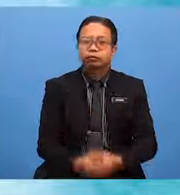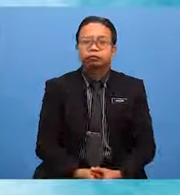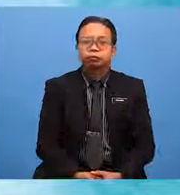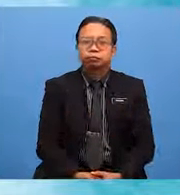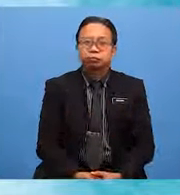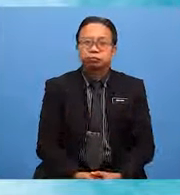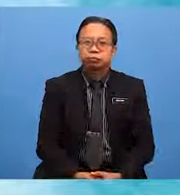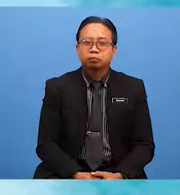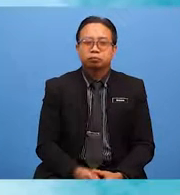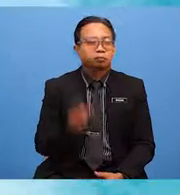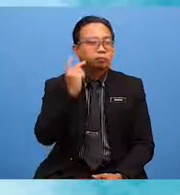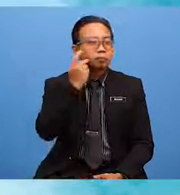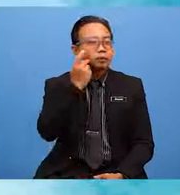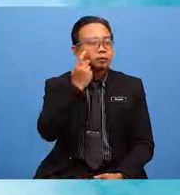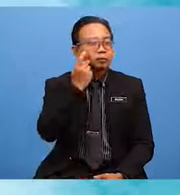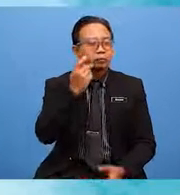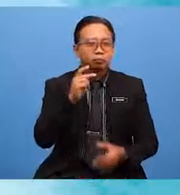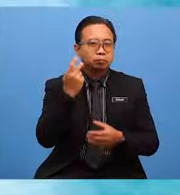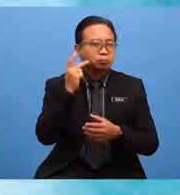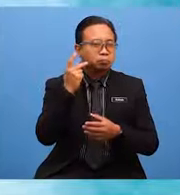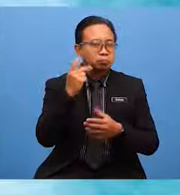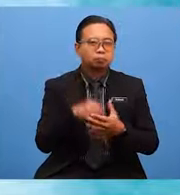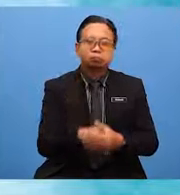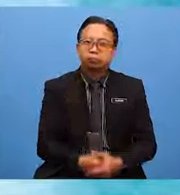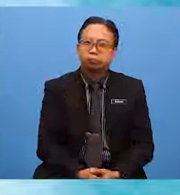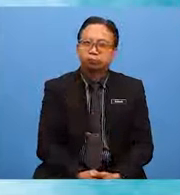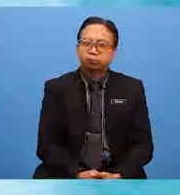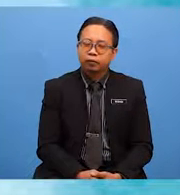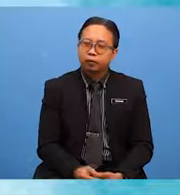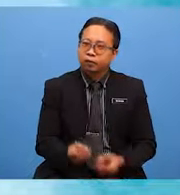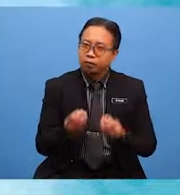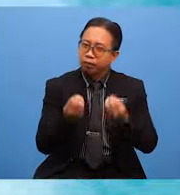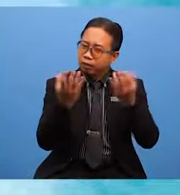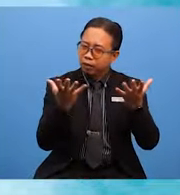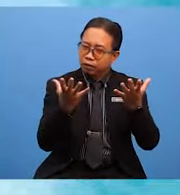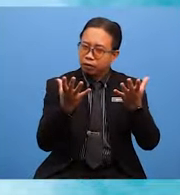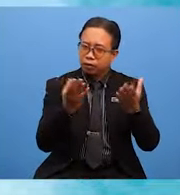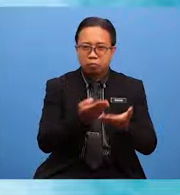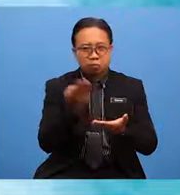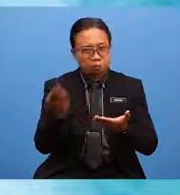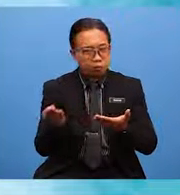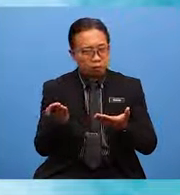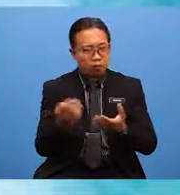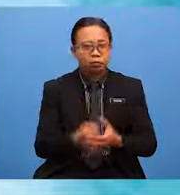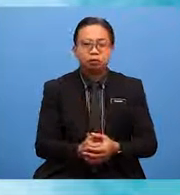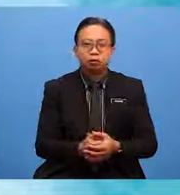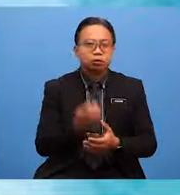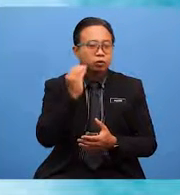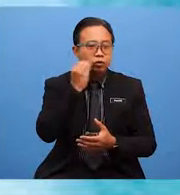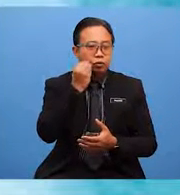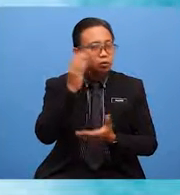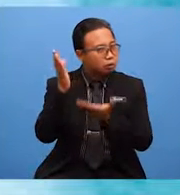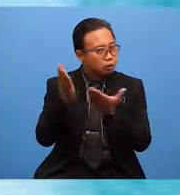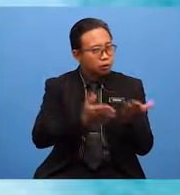which was paired with strawberry sambal. Many of us bought the bottled strawberry sambal to